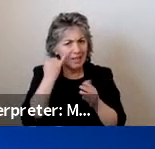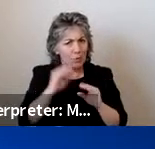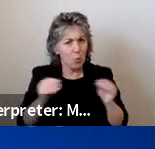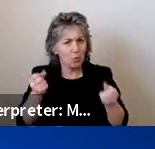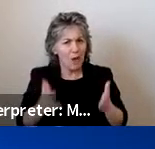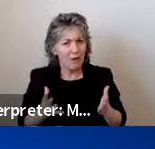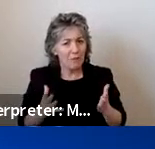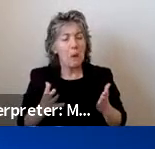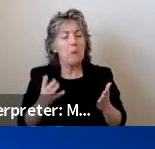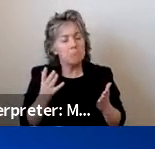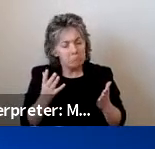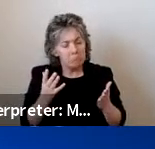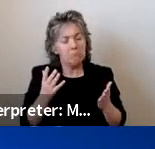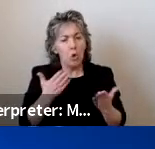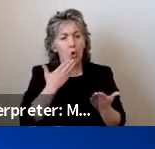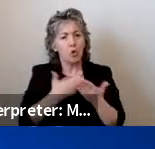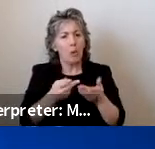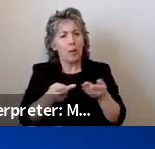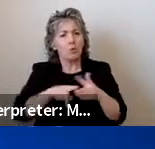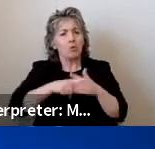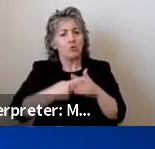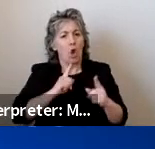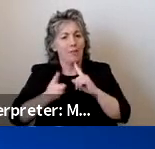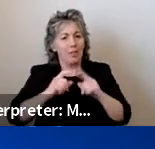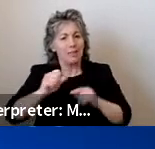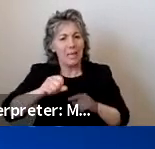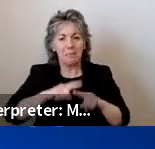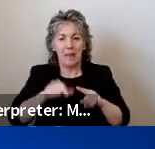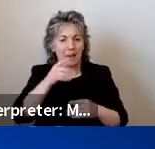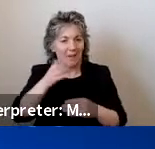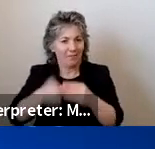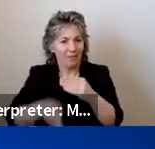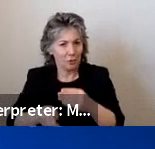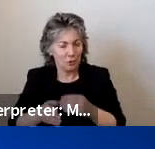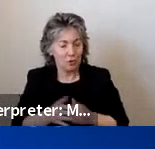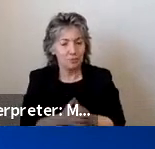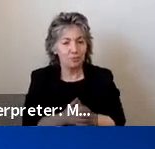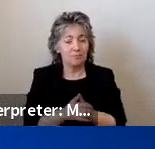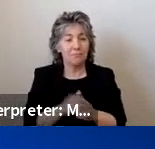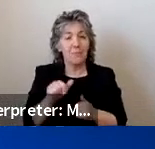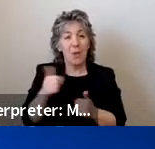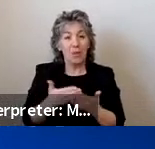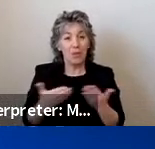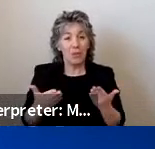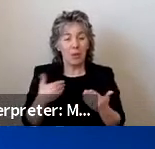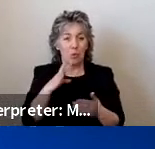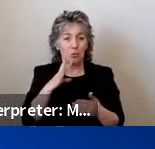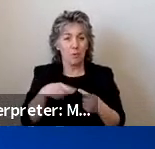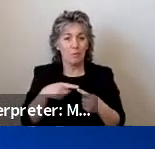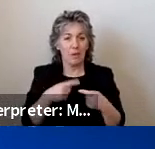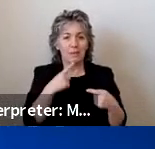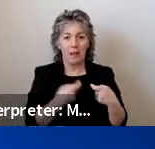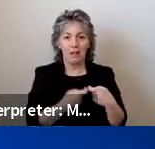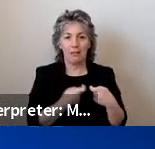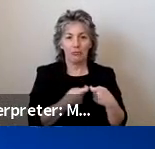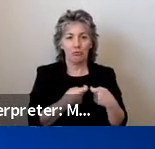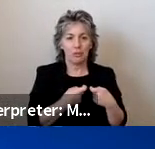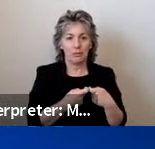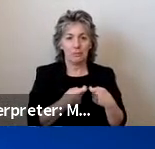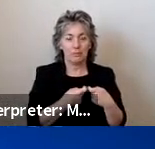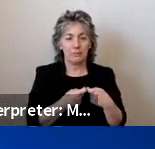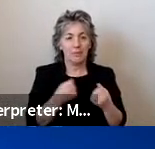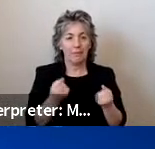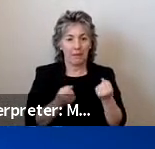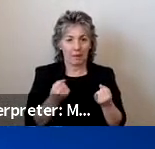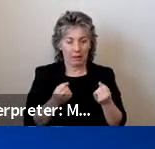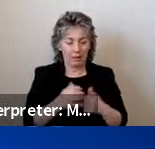a good baseline for starting the conversation. One other thing I'd like to point out is electric vehicles. While it seems